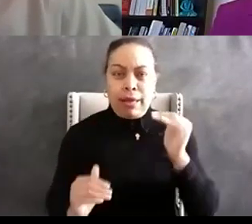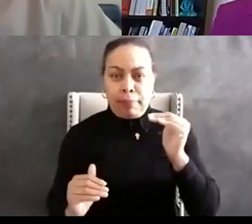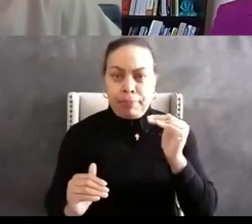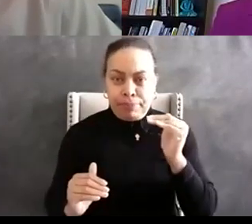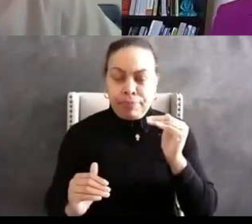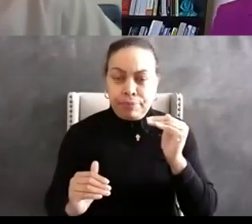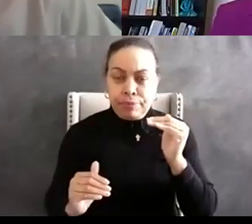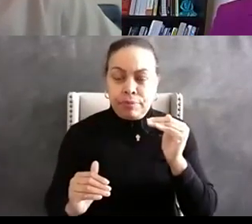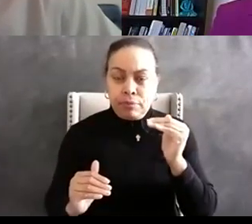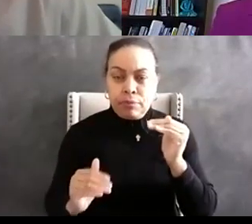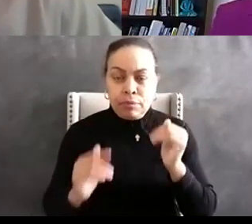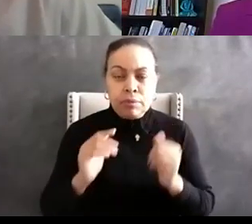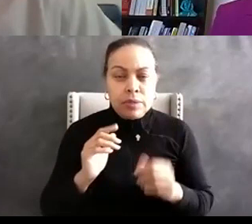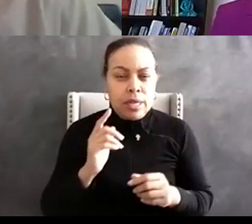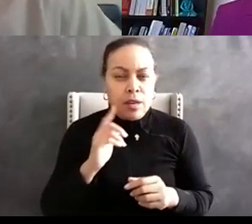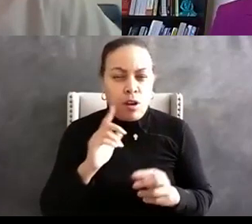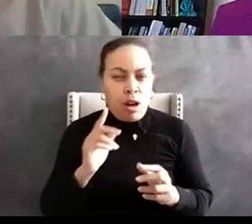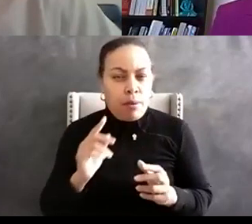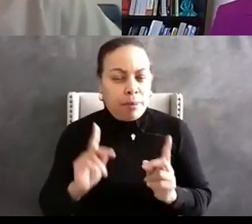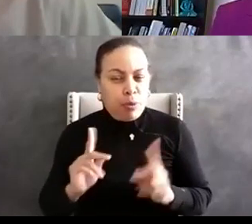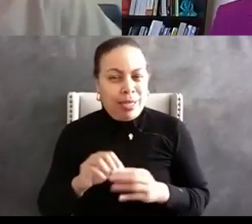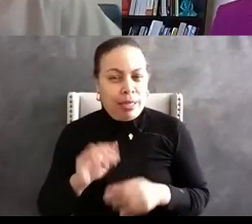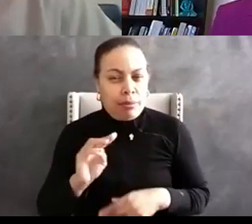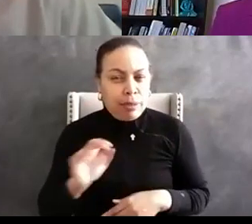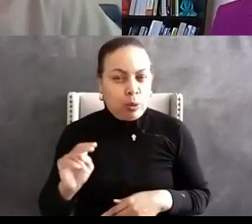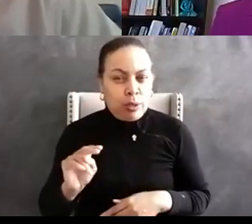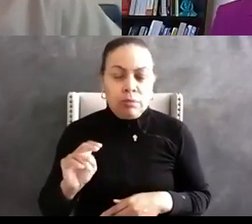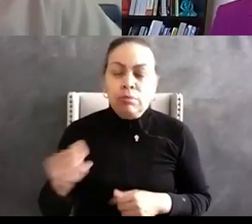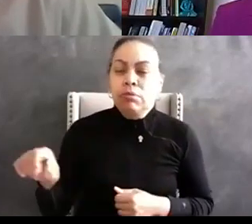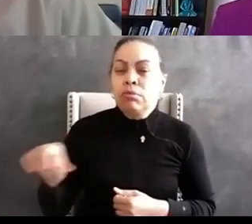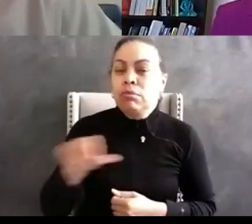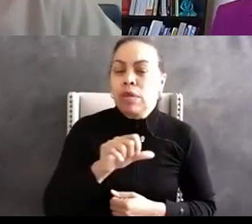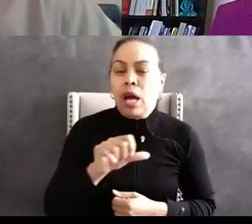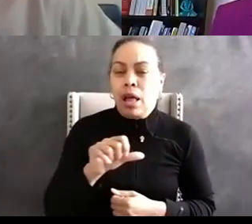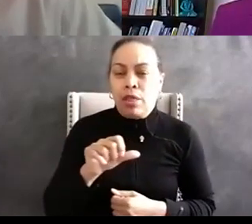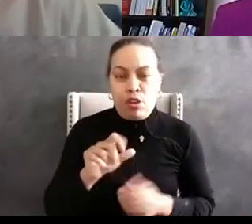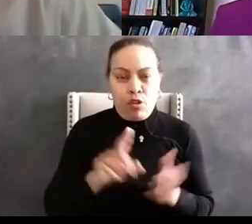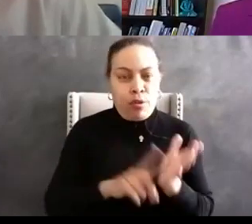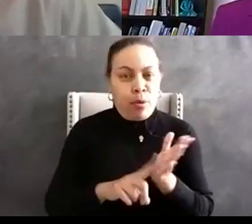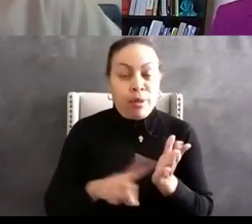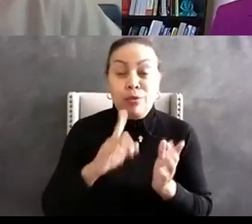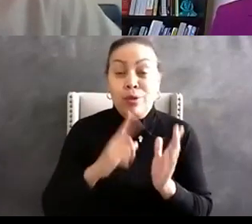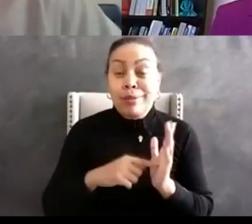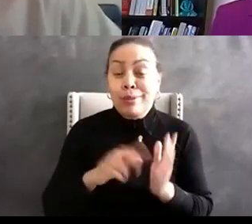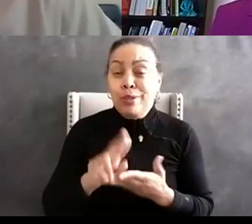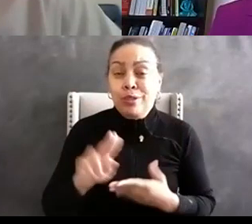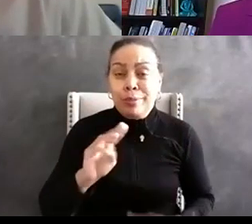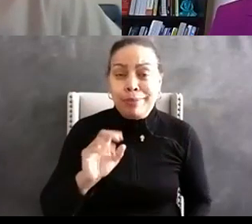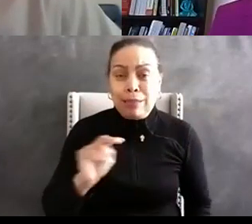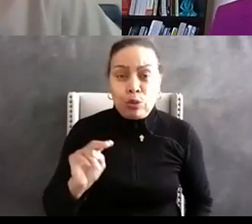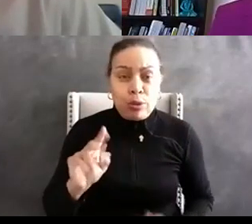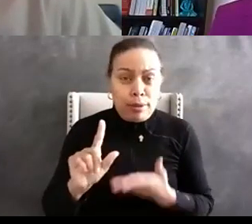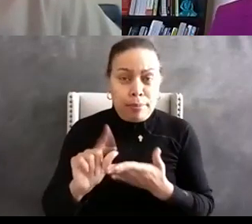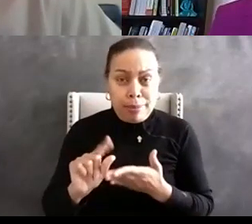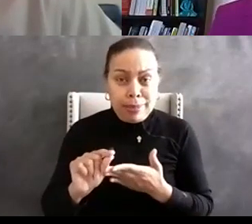there are other reports of that uh uh outlined uh from again the university of minnesota published in the